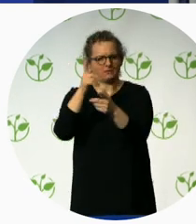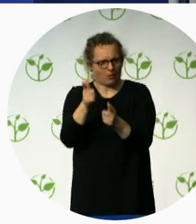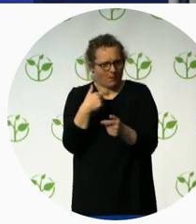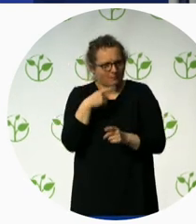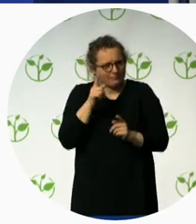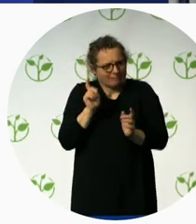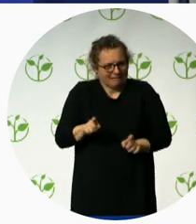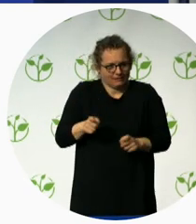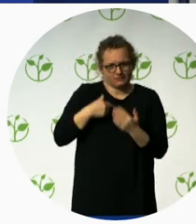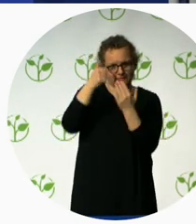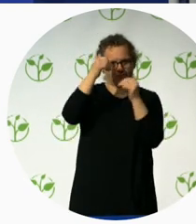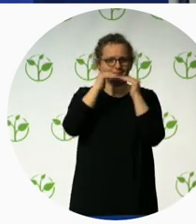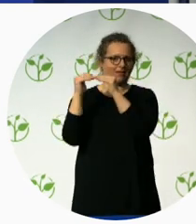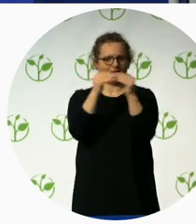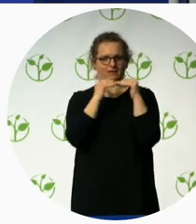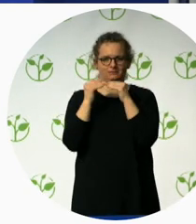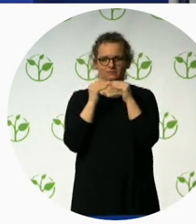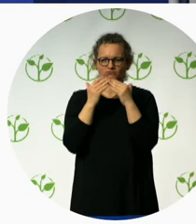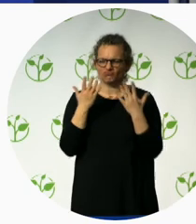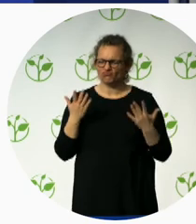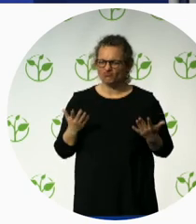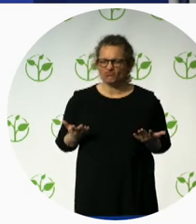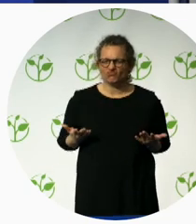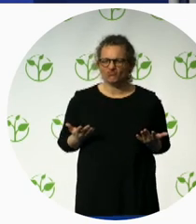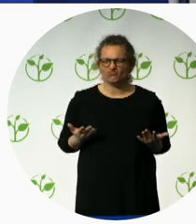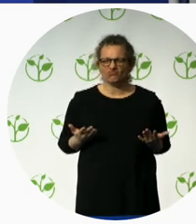And now, Petra, please, tell us what you've been doing.